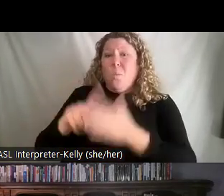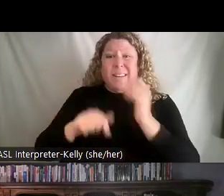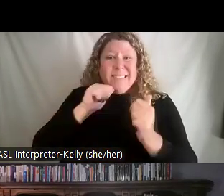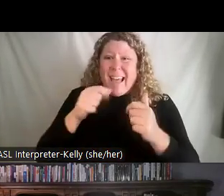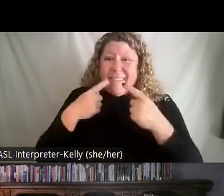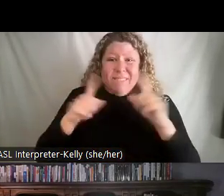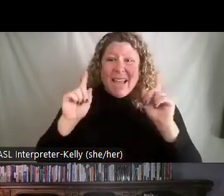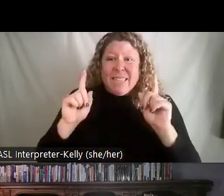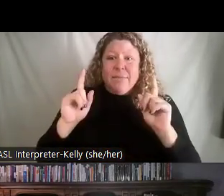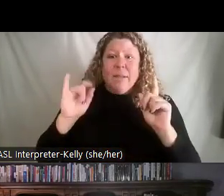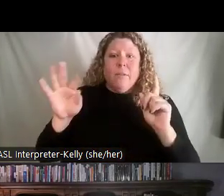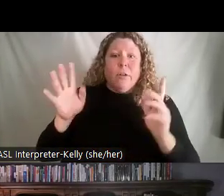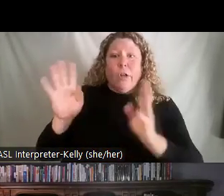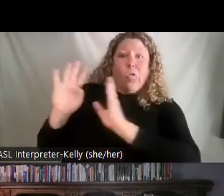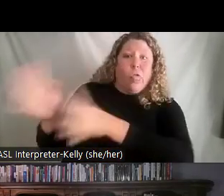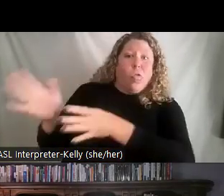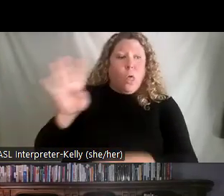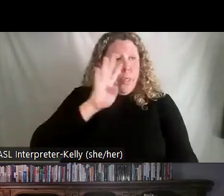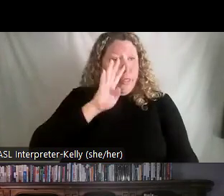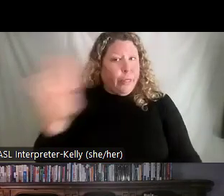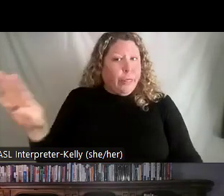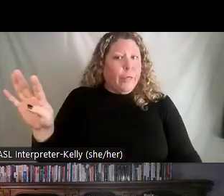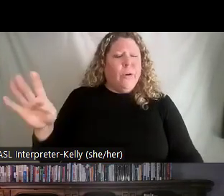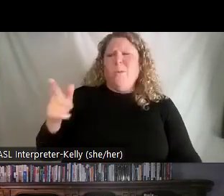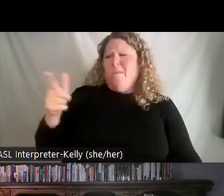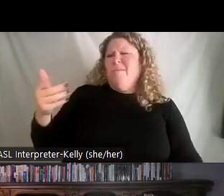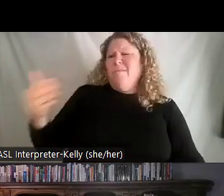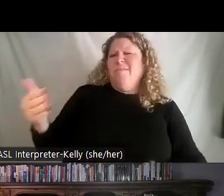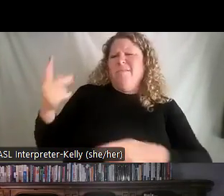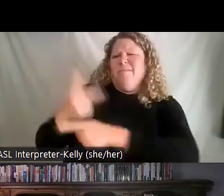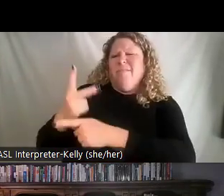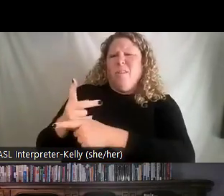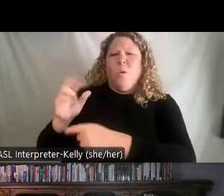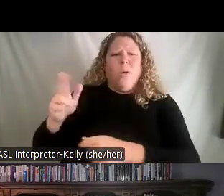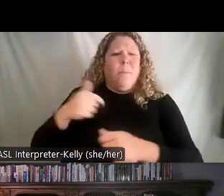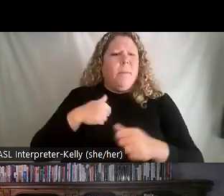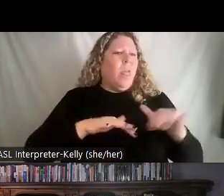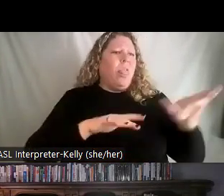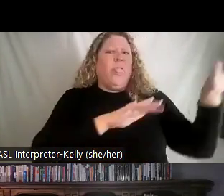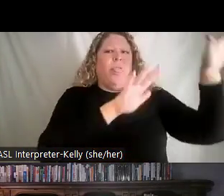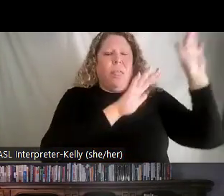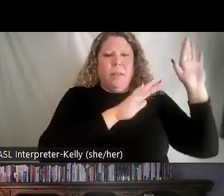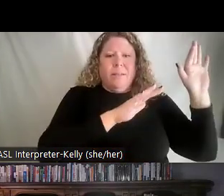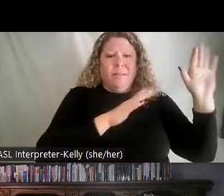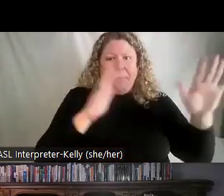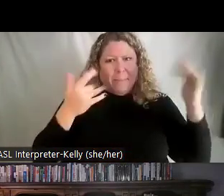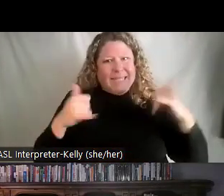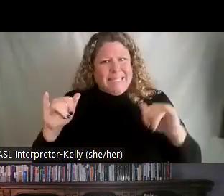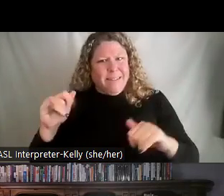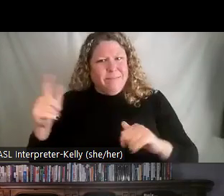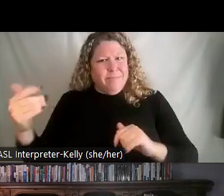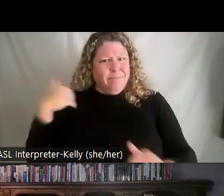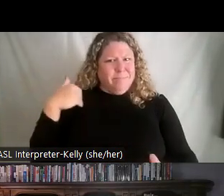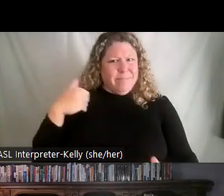what is not going to be effective is abandoning, dumping, avoiding, or withdrawing from them. Um, they may still need you. They may still want to, you know,